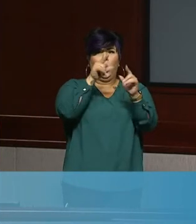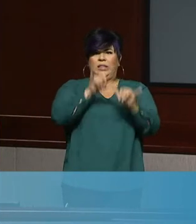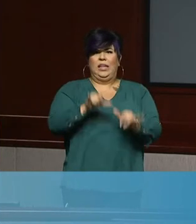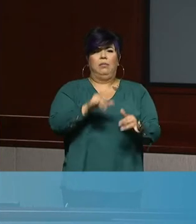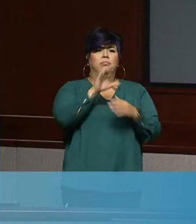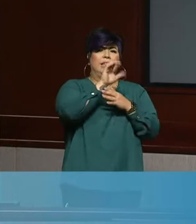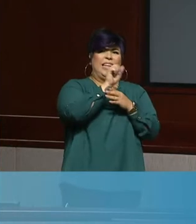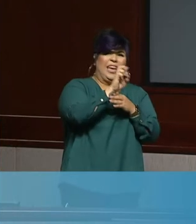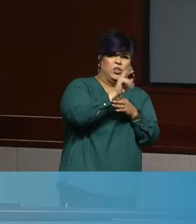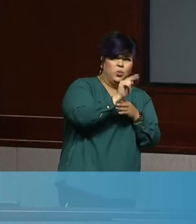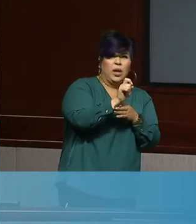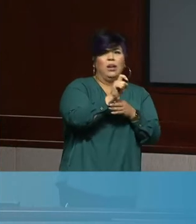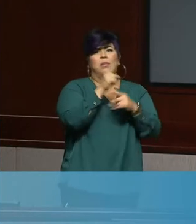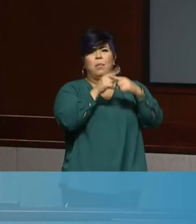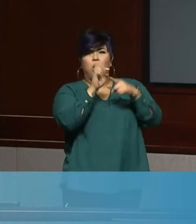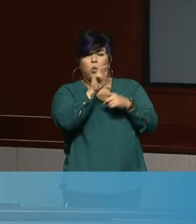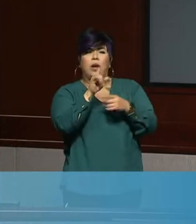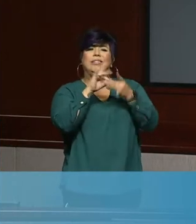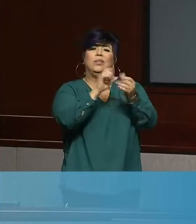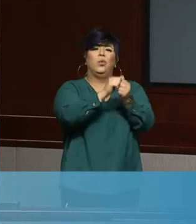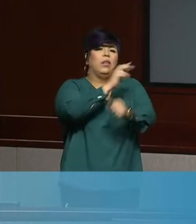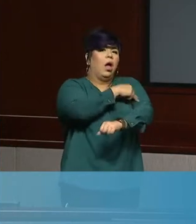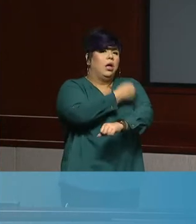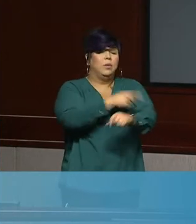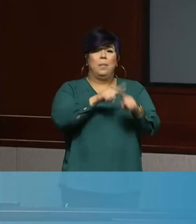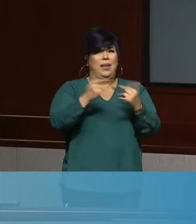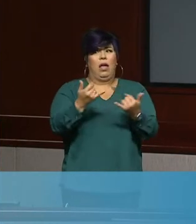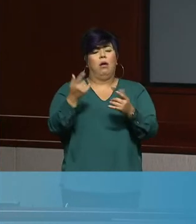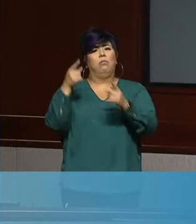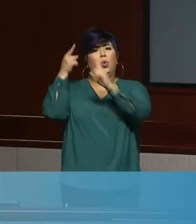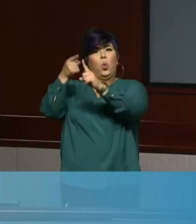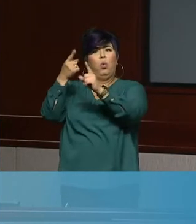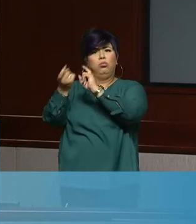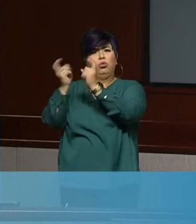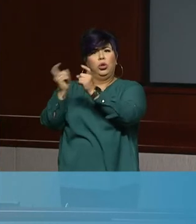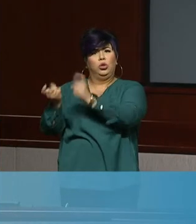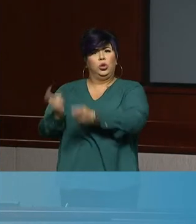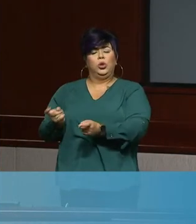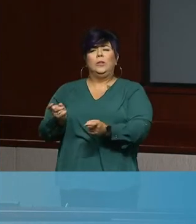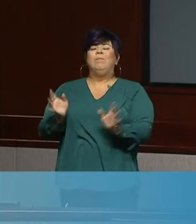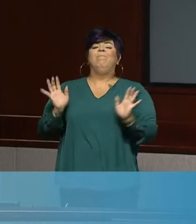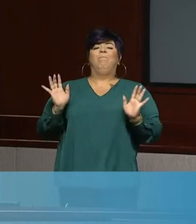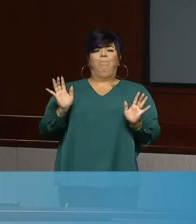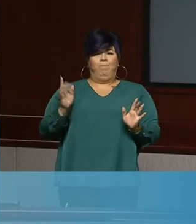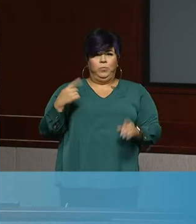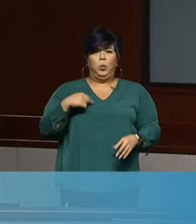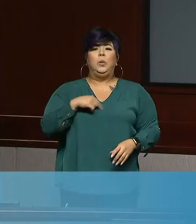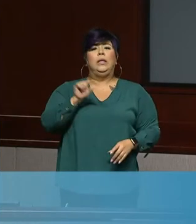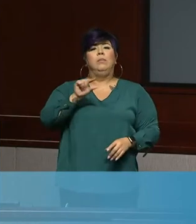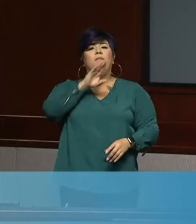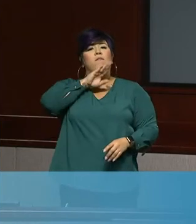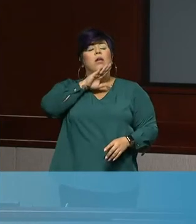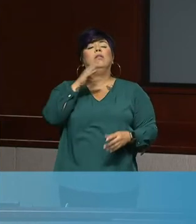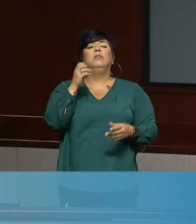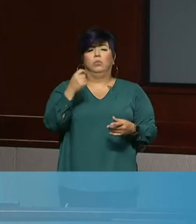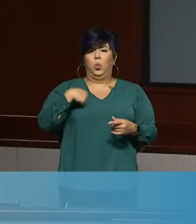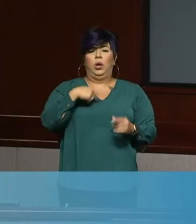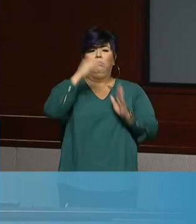A letter with that resolution has been sent to the governor and it has been shared with other counties.